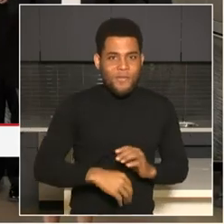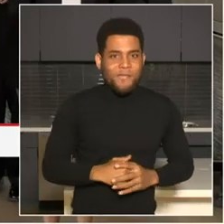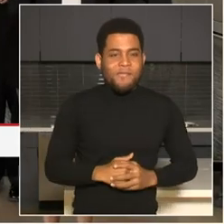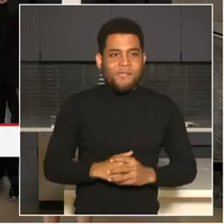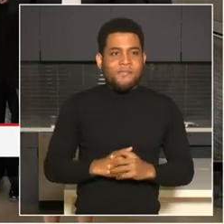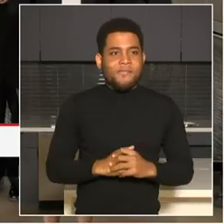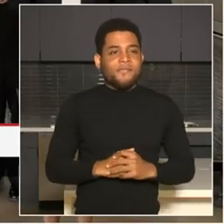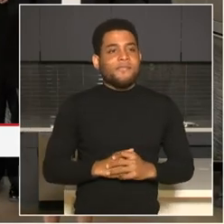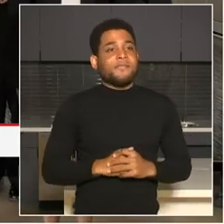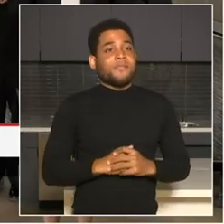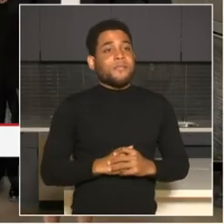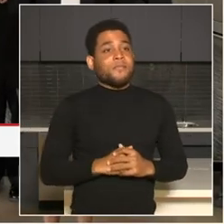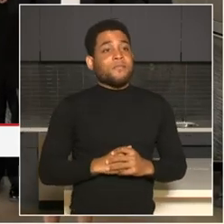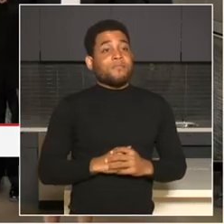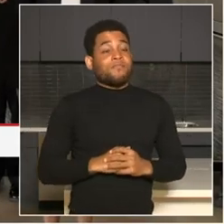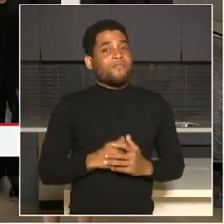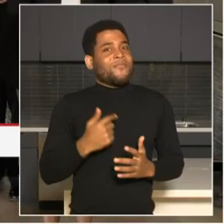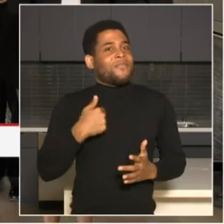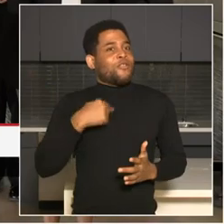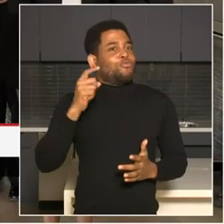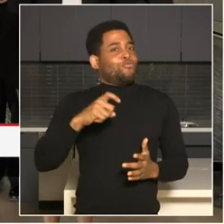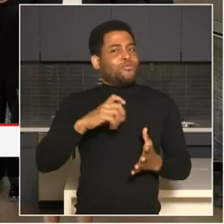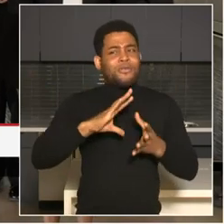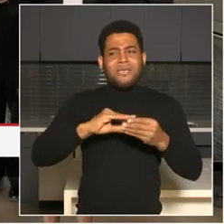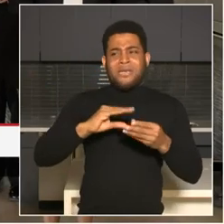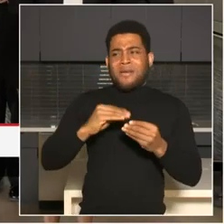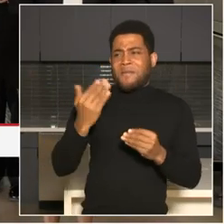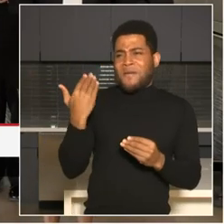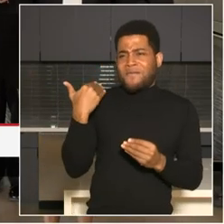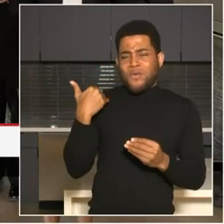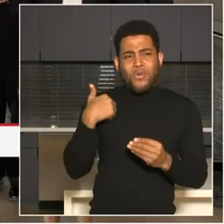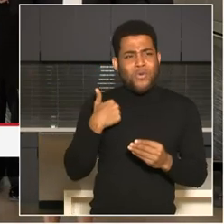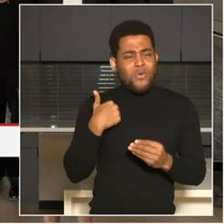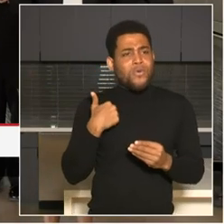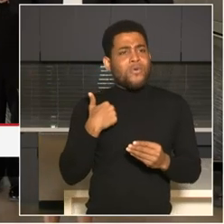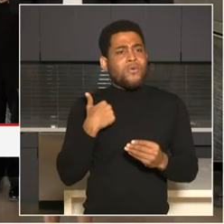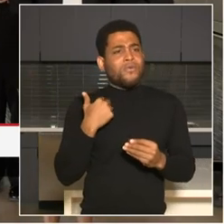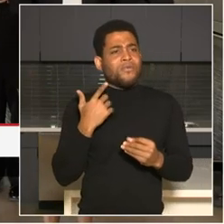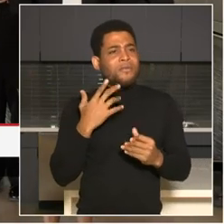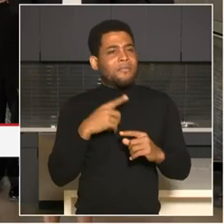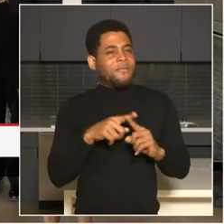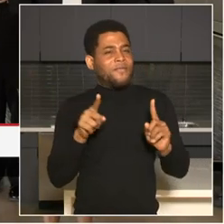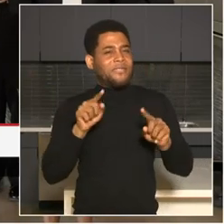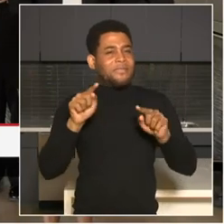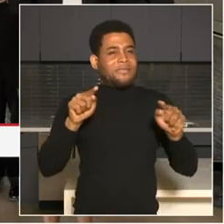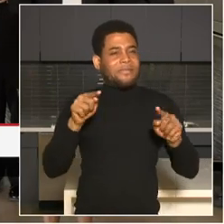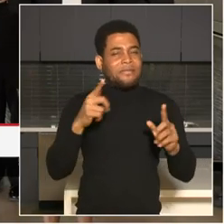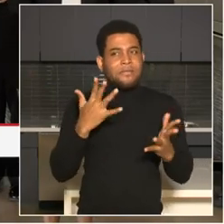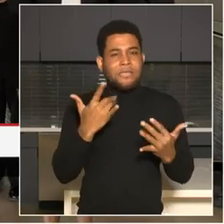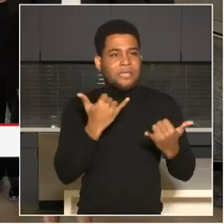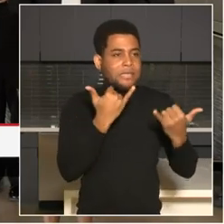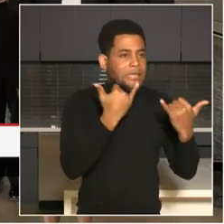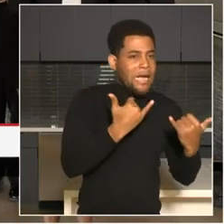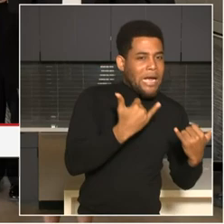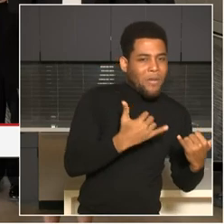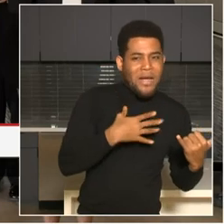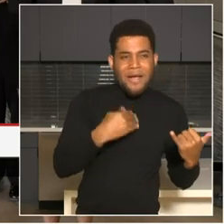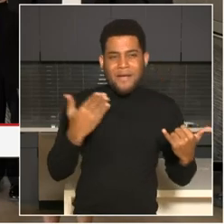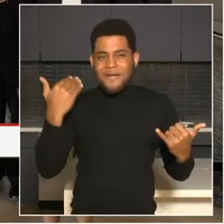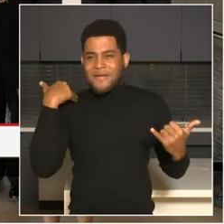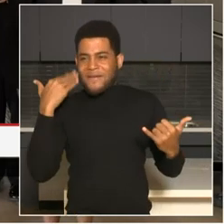when I talked about some differences in now and I guess 15 years ago when we were talking about CCTV,